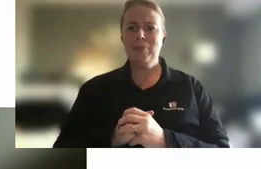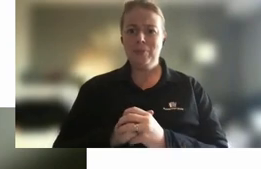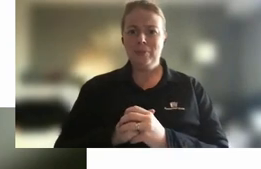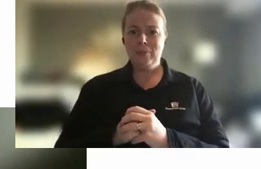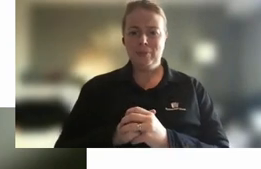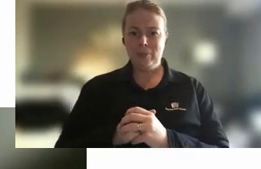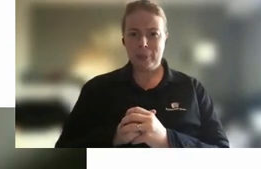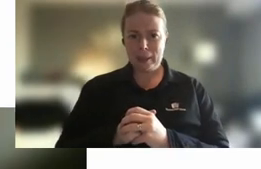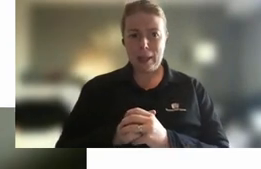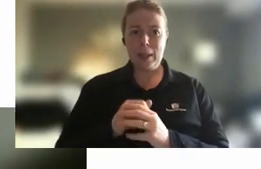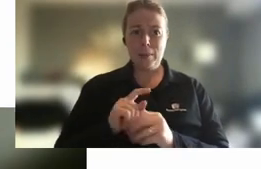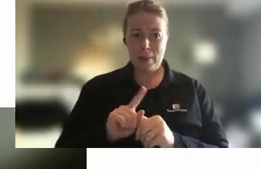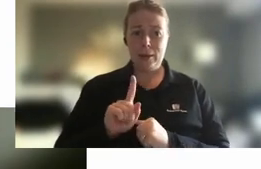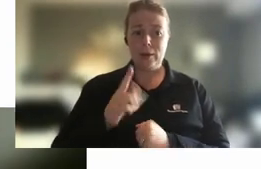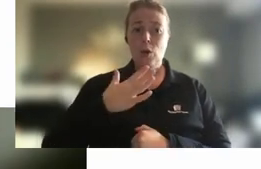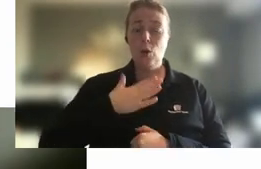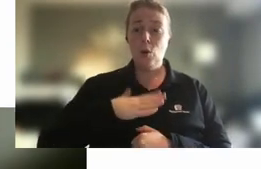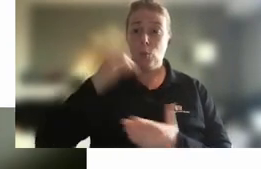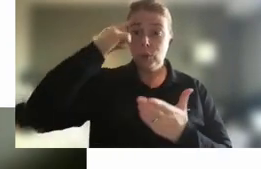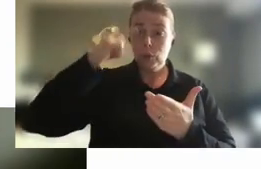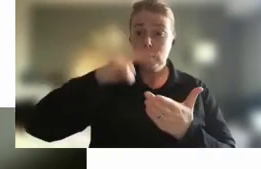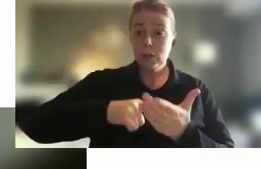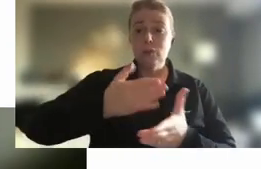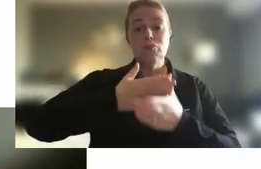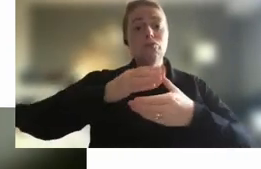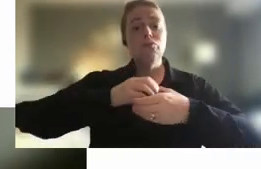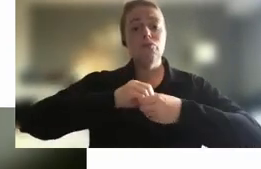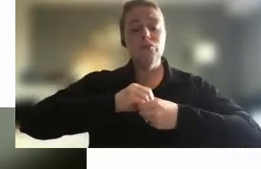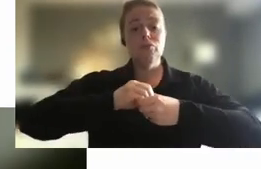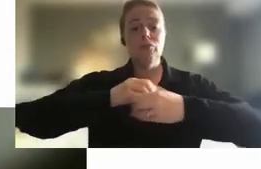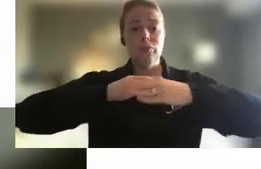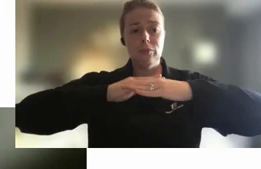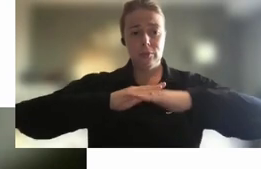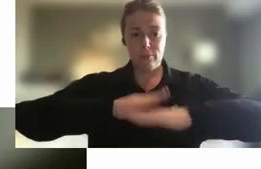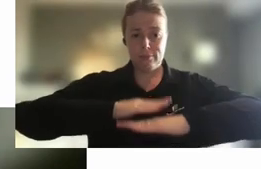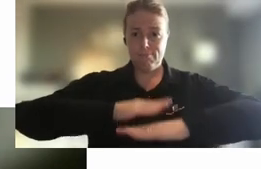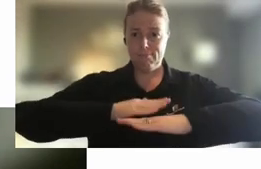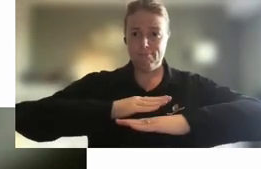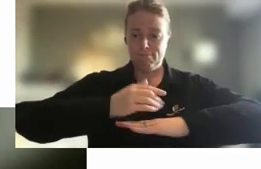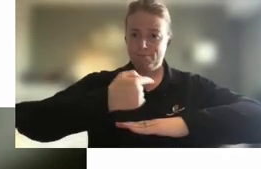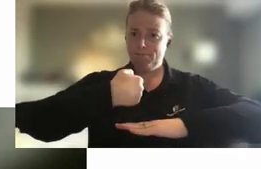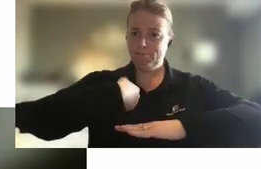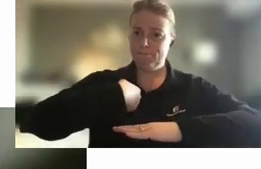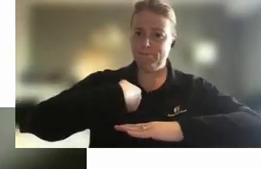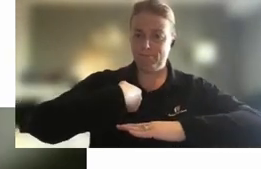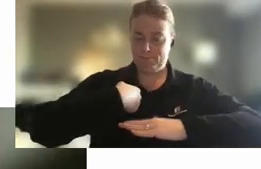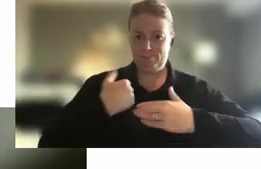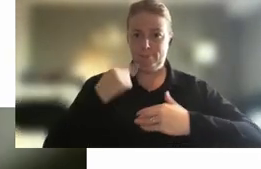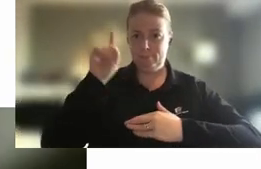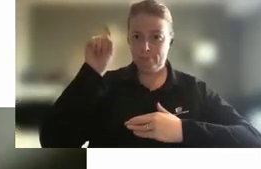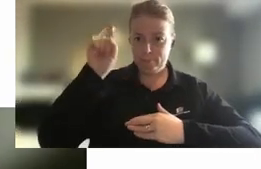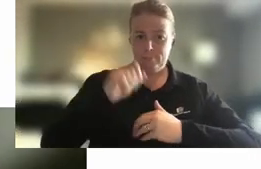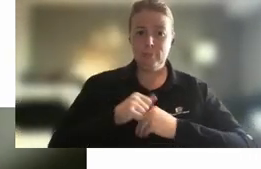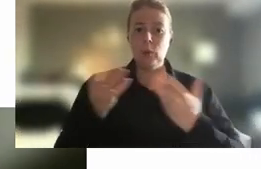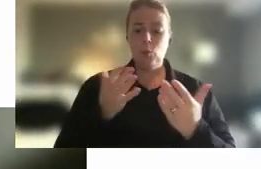I would like to acknowledge the traditional custodians on whose country I present from today, the